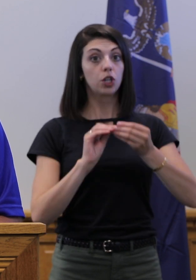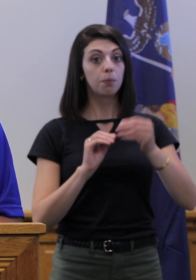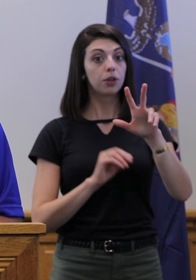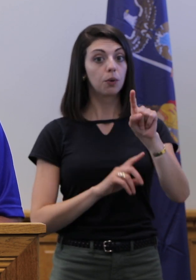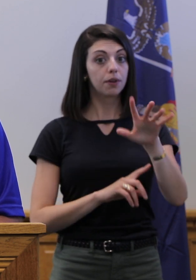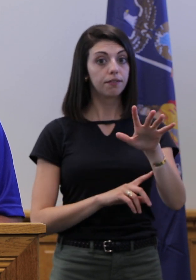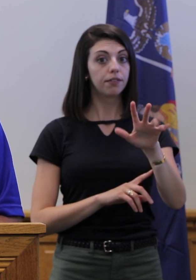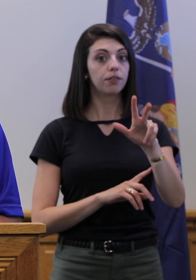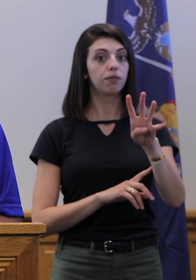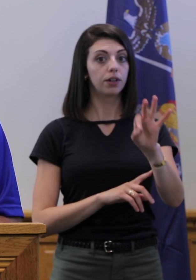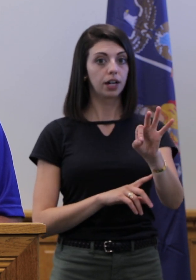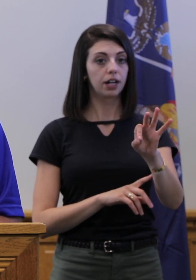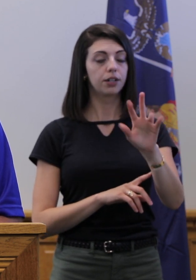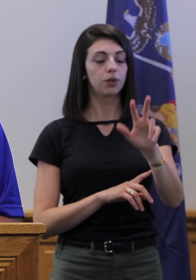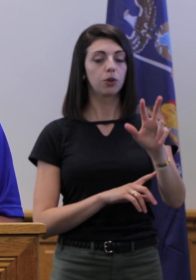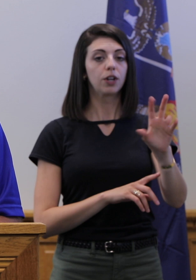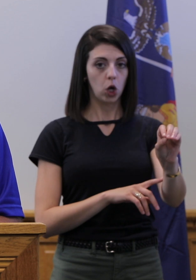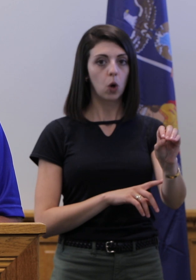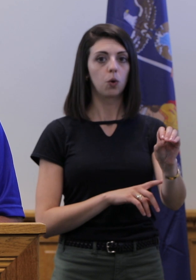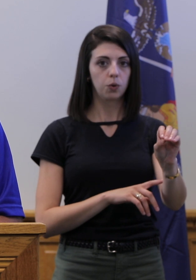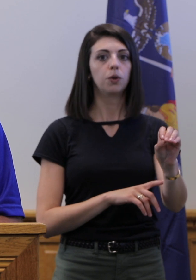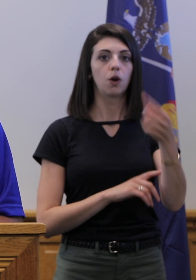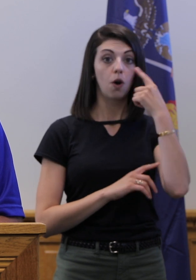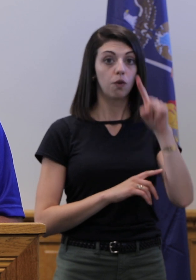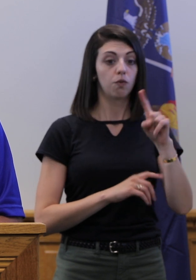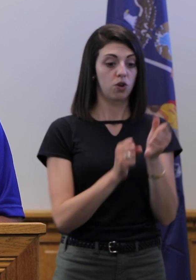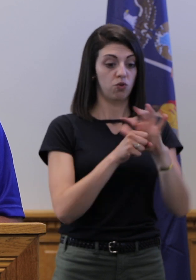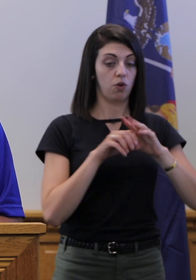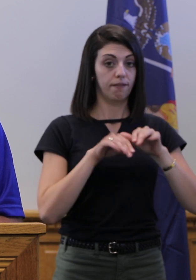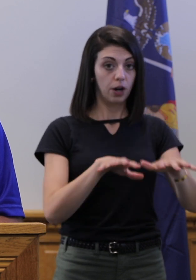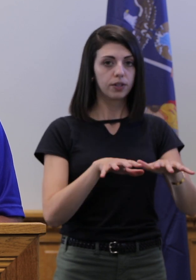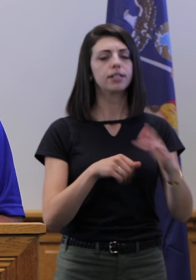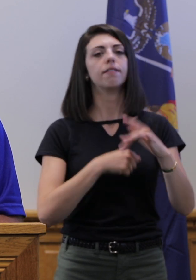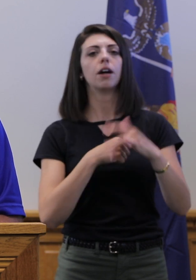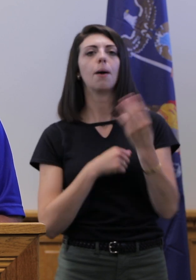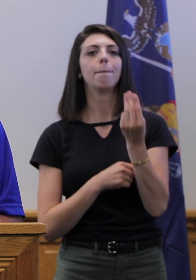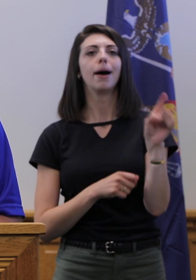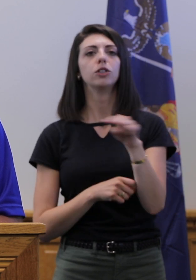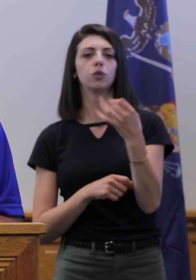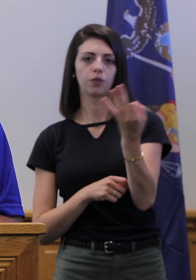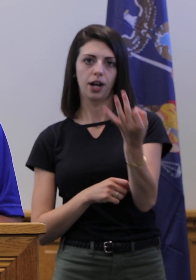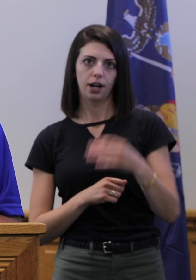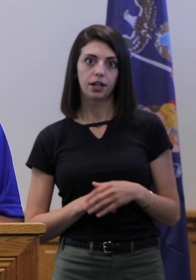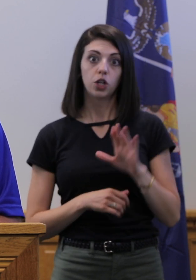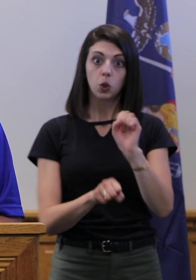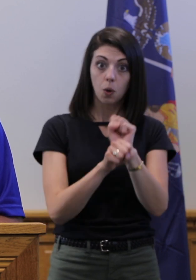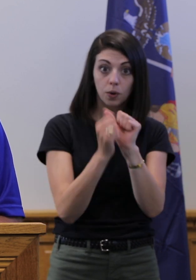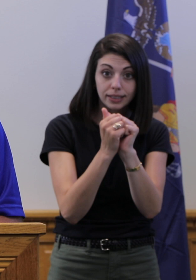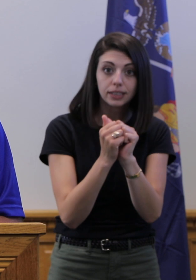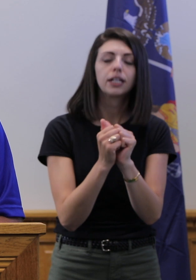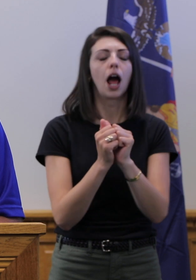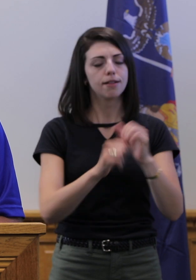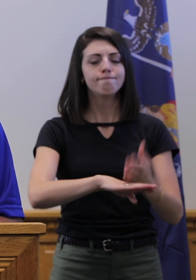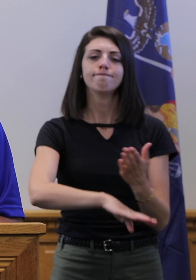315-349-3330, is open Monday through Friday. Your cooperation is making a difference